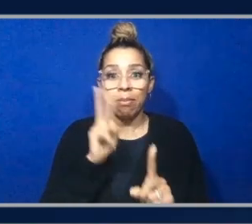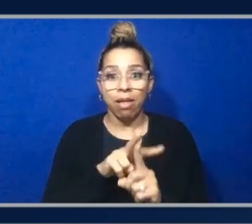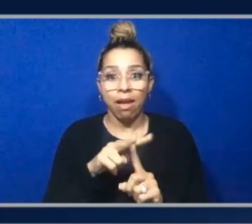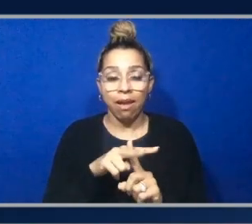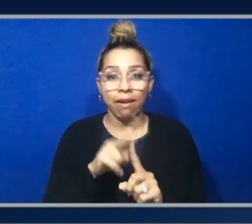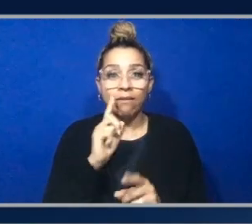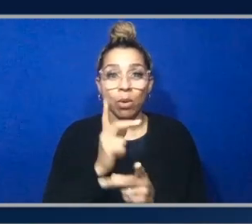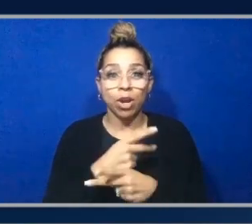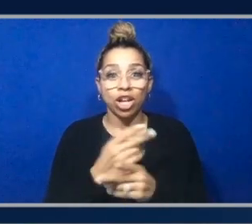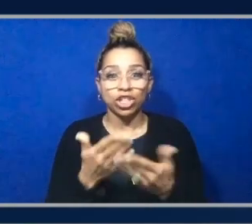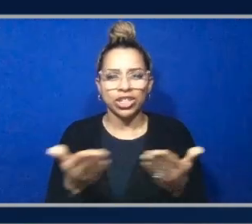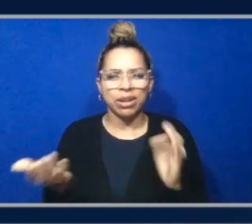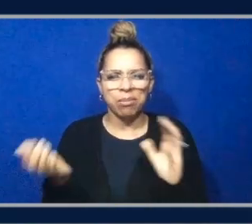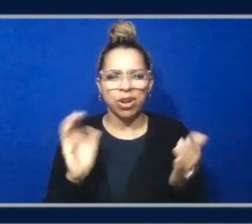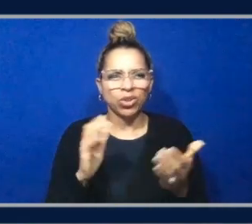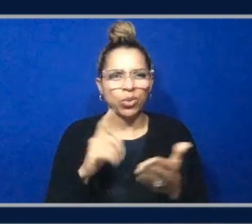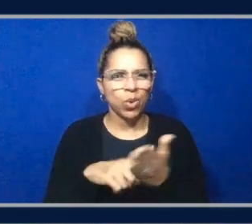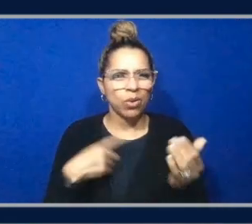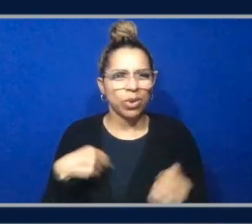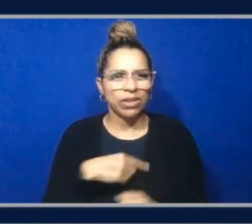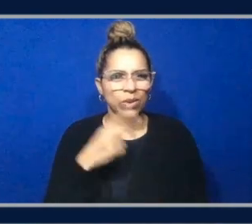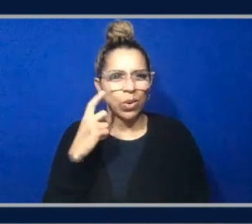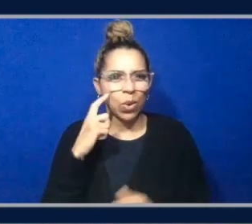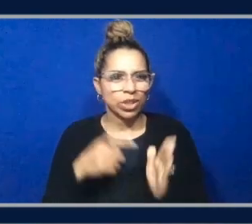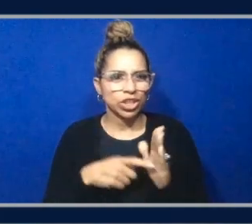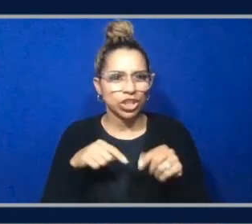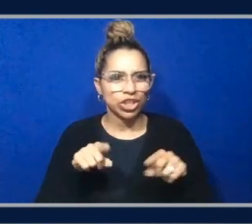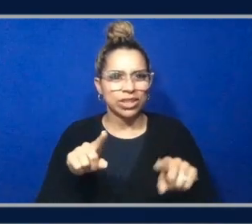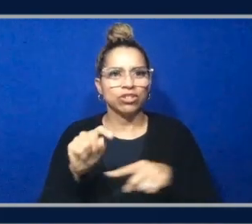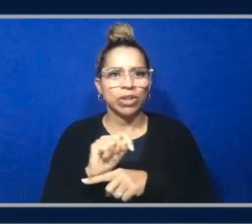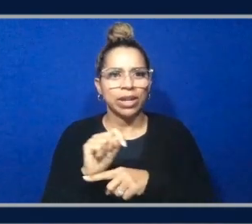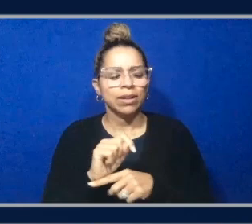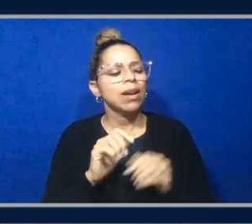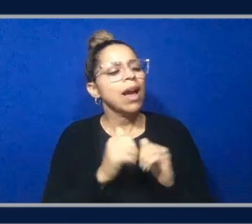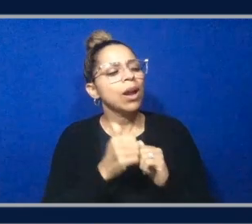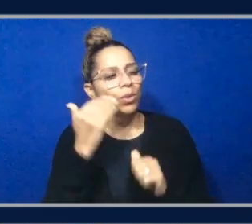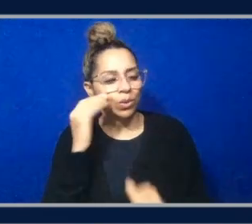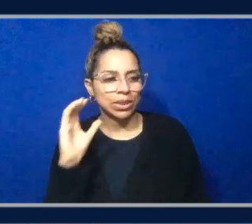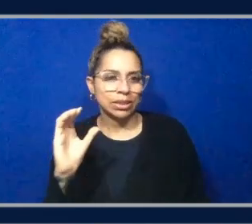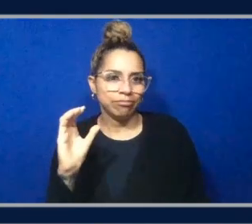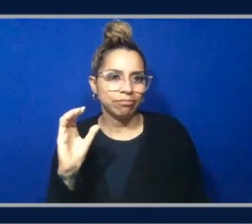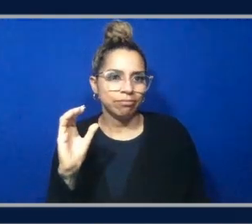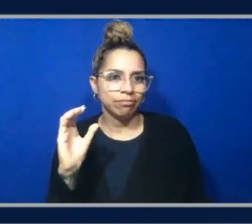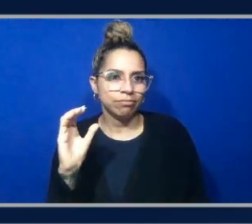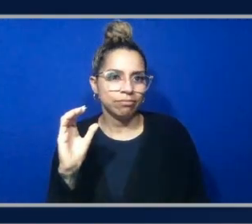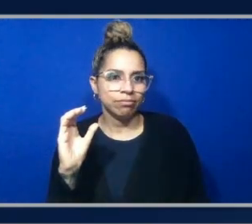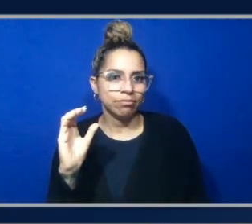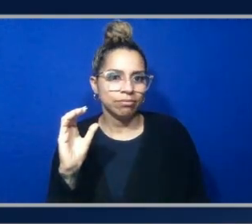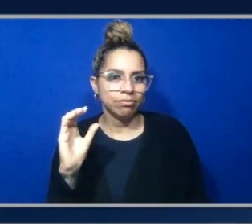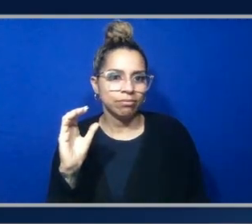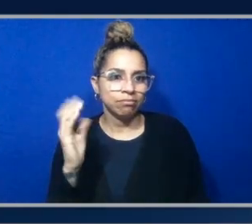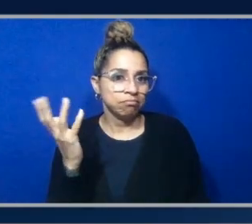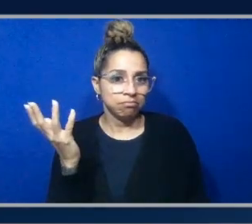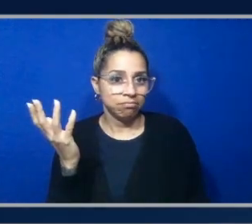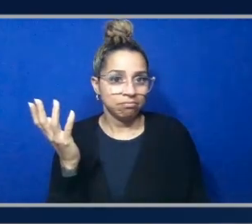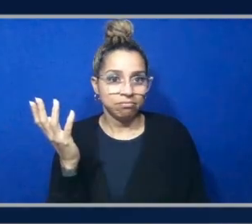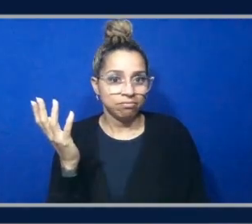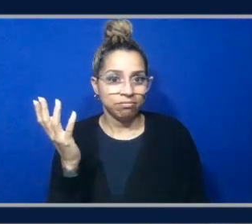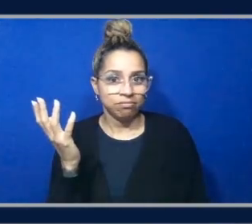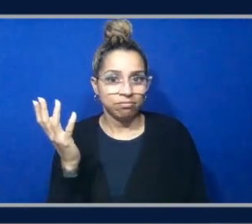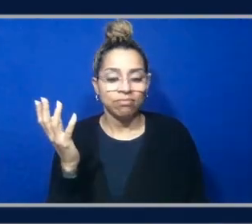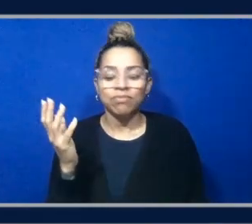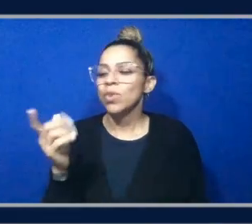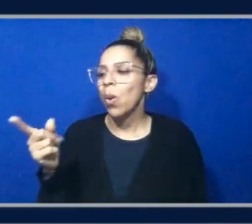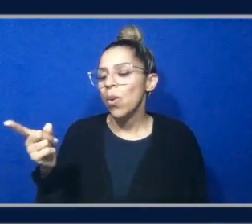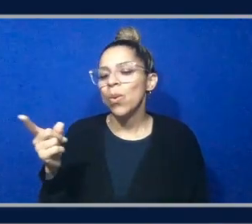training and what we use to measure. How do you know it's C? We don't see that. Oh, wait, nevermind. It says on the bottom. Correct answer.